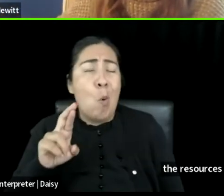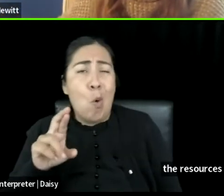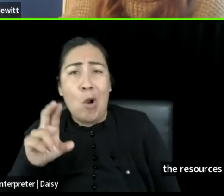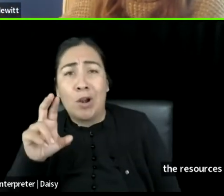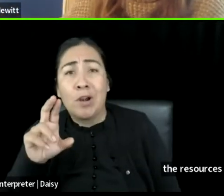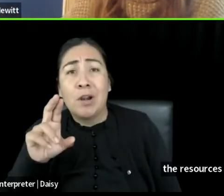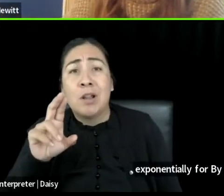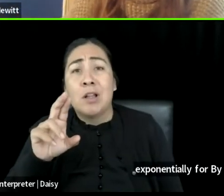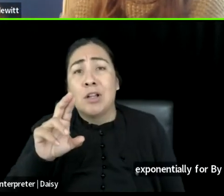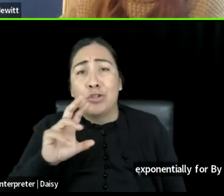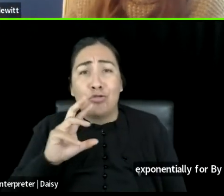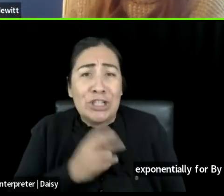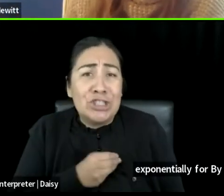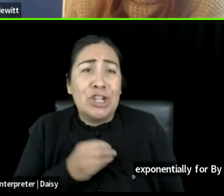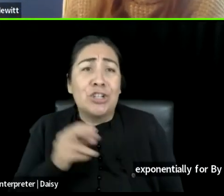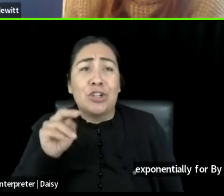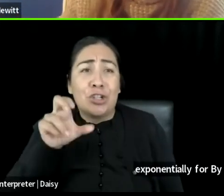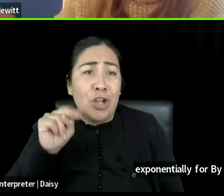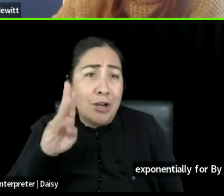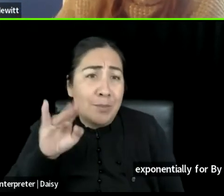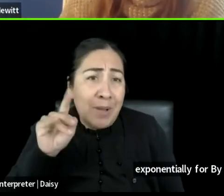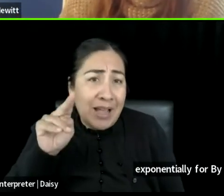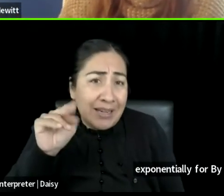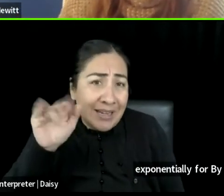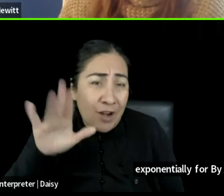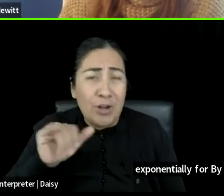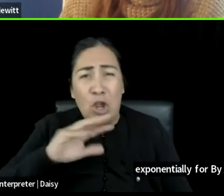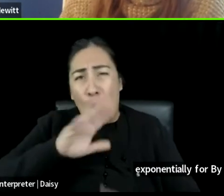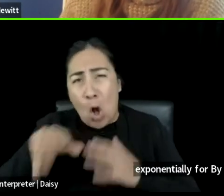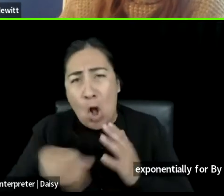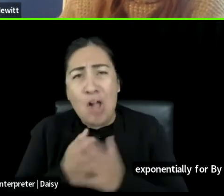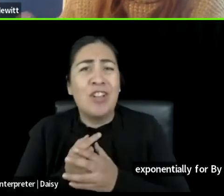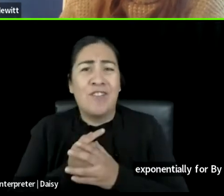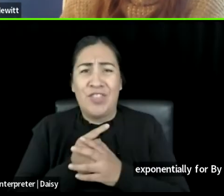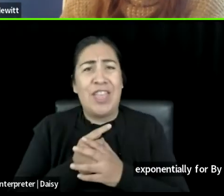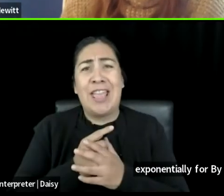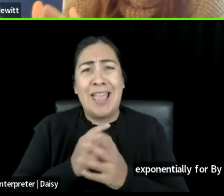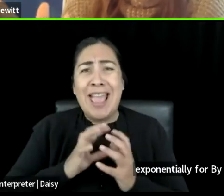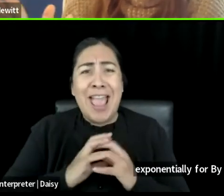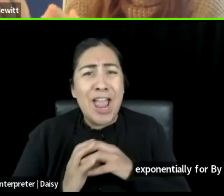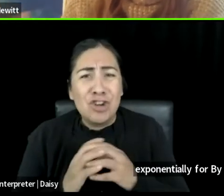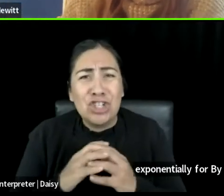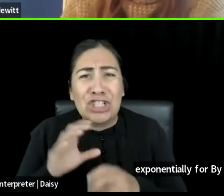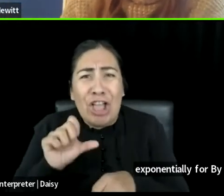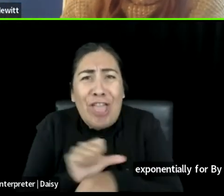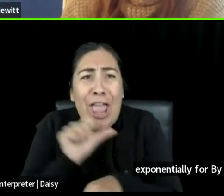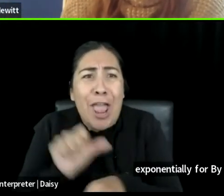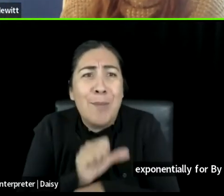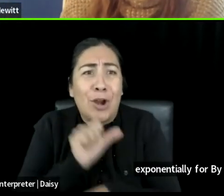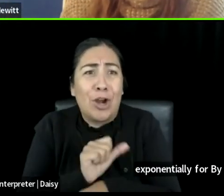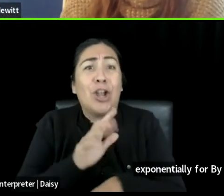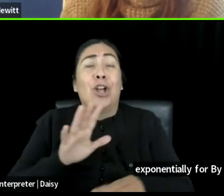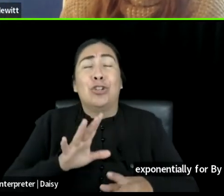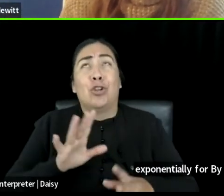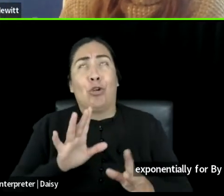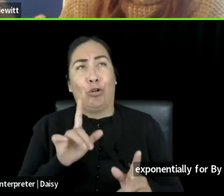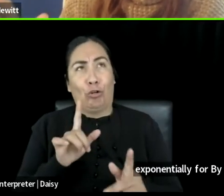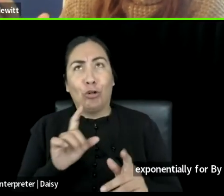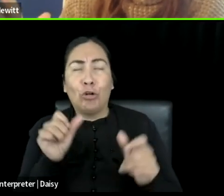all of the intersections, the labor of reshaping intersections to enter the space.